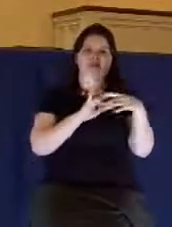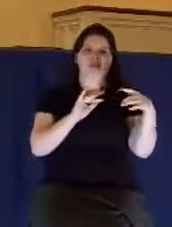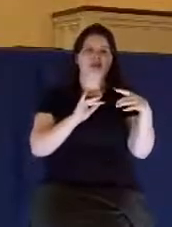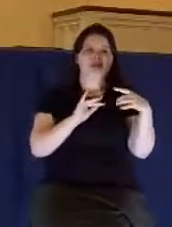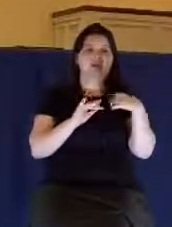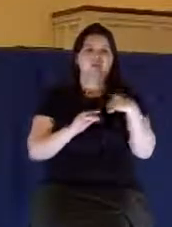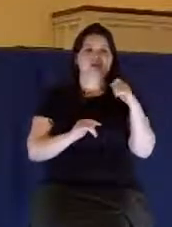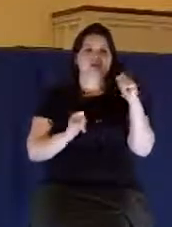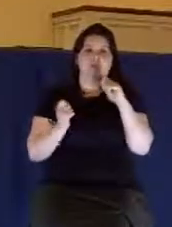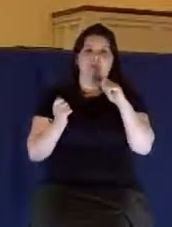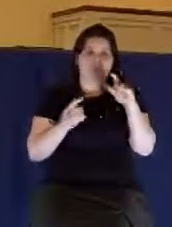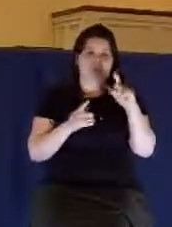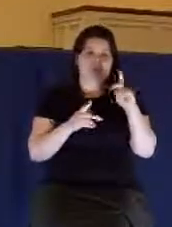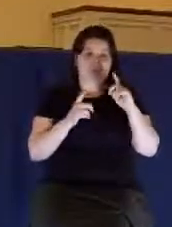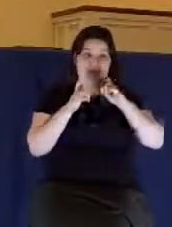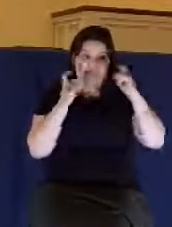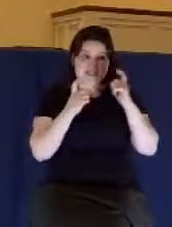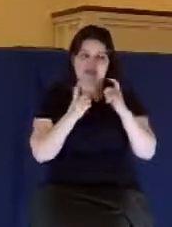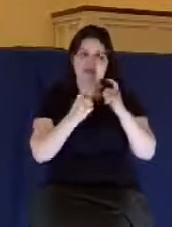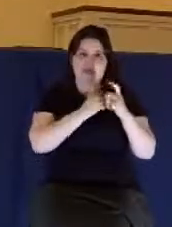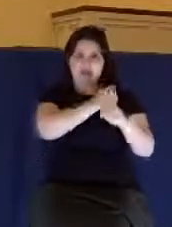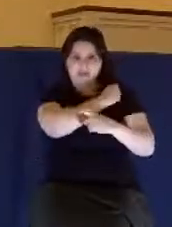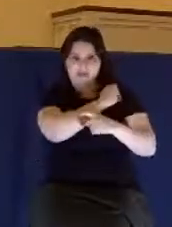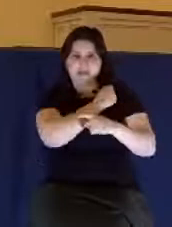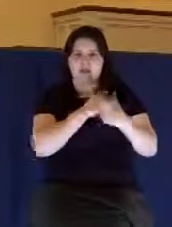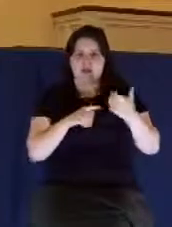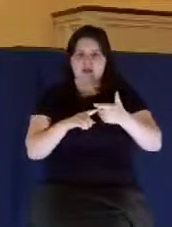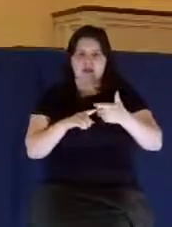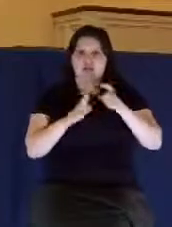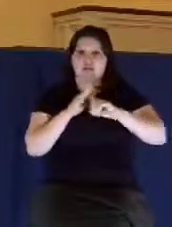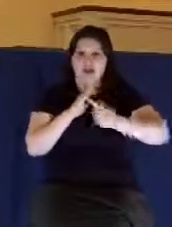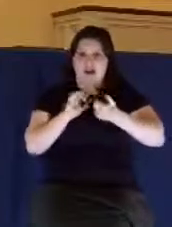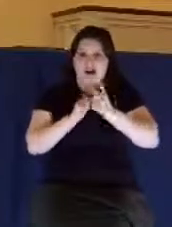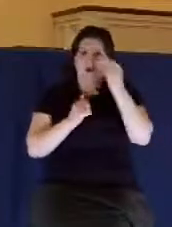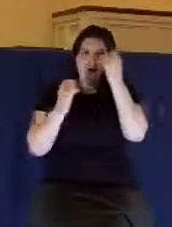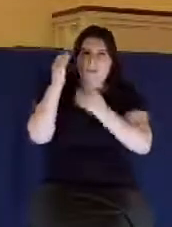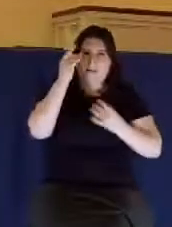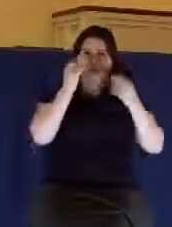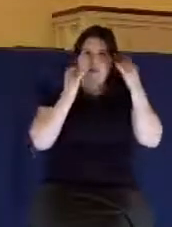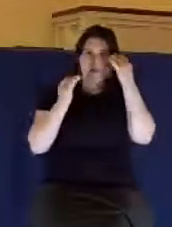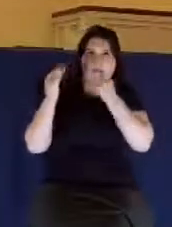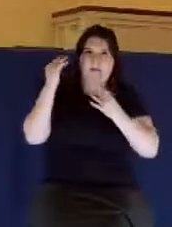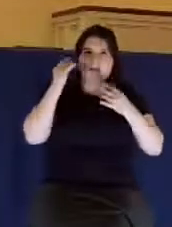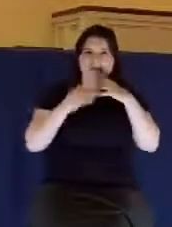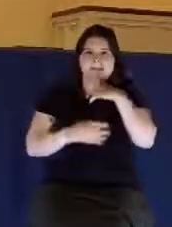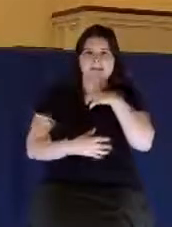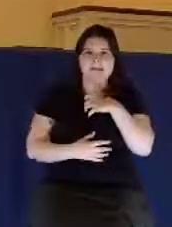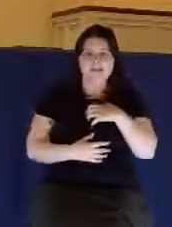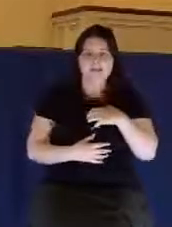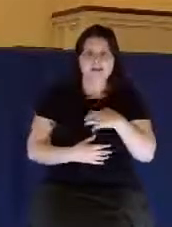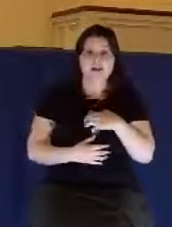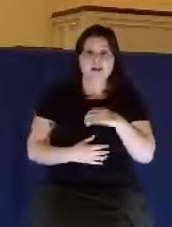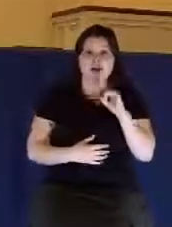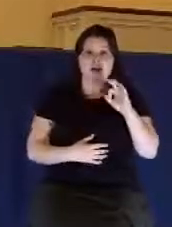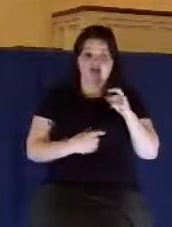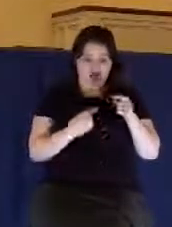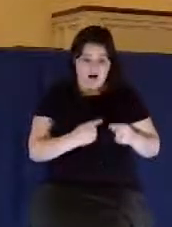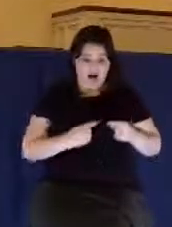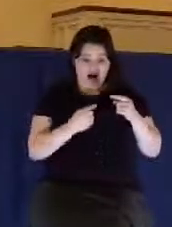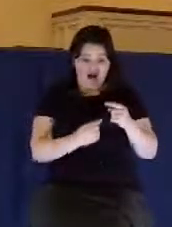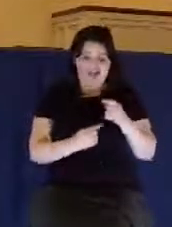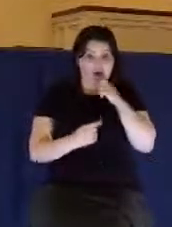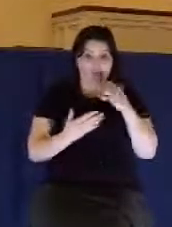long process of evil thinking. If you don't win the battle on the inside, you don't win the battle.